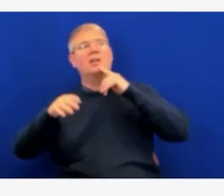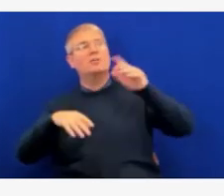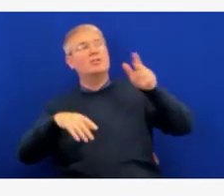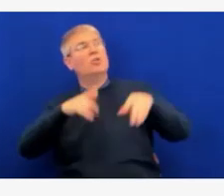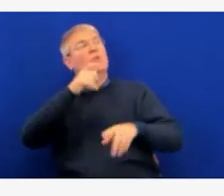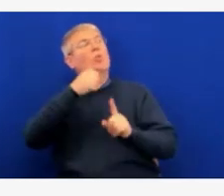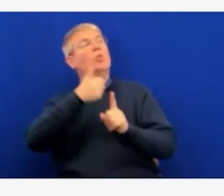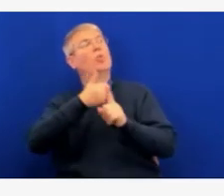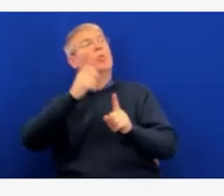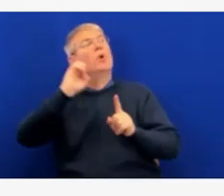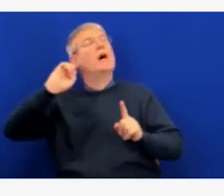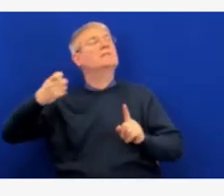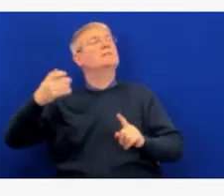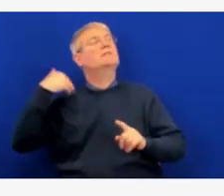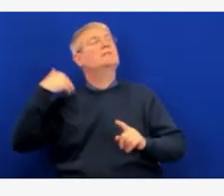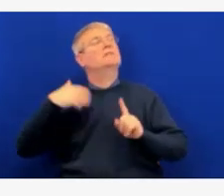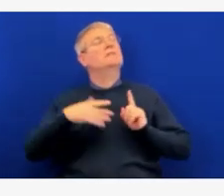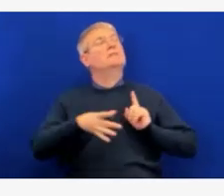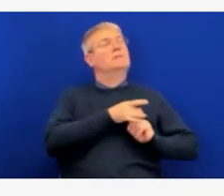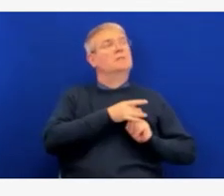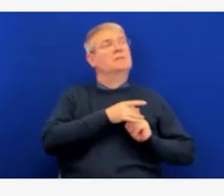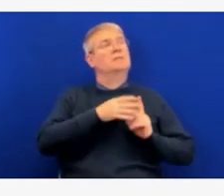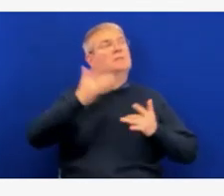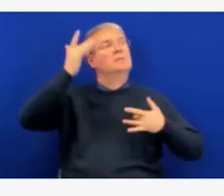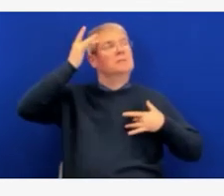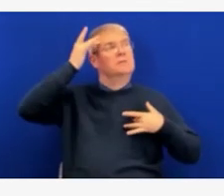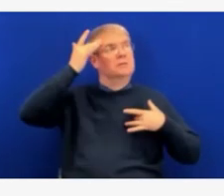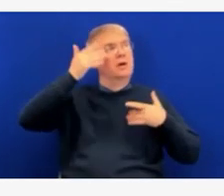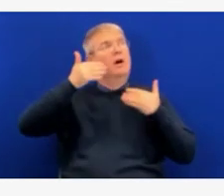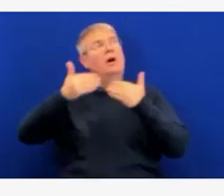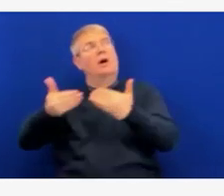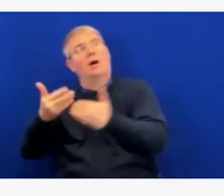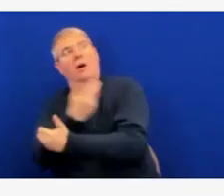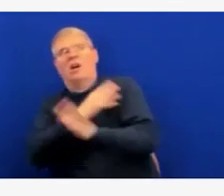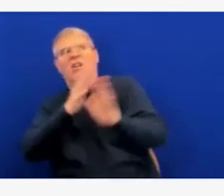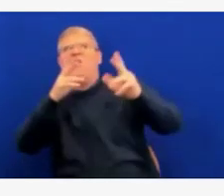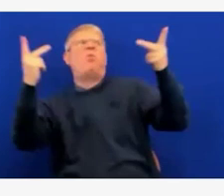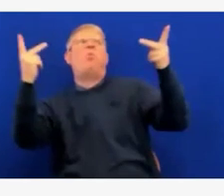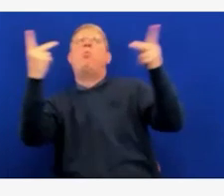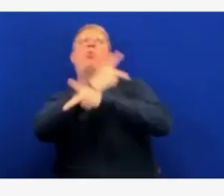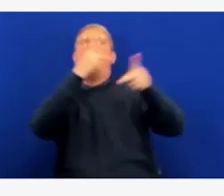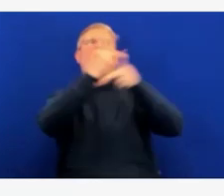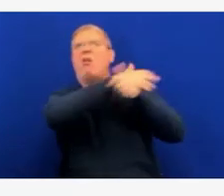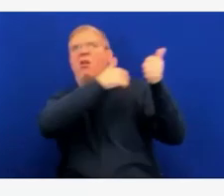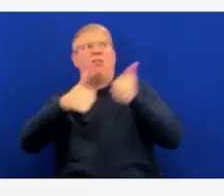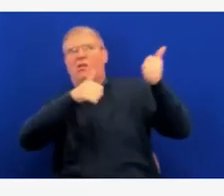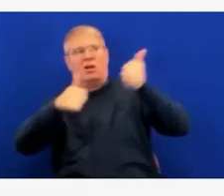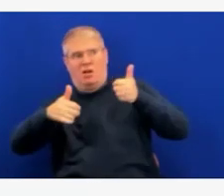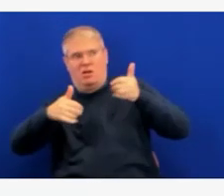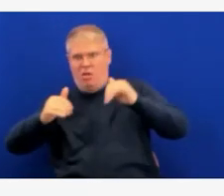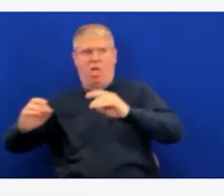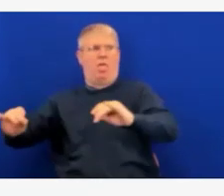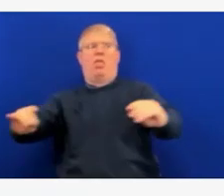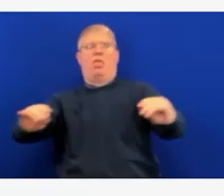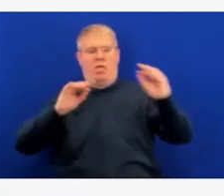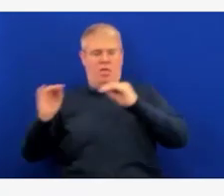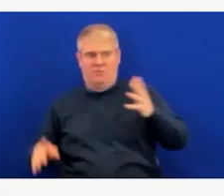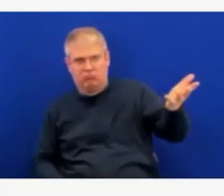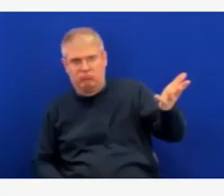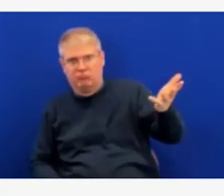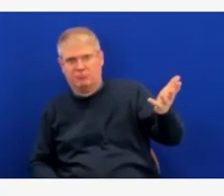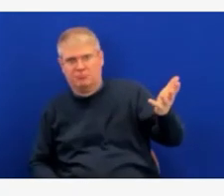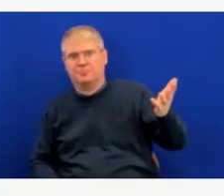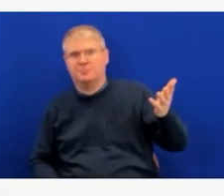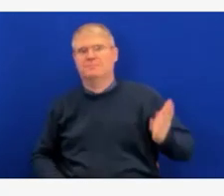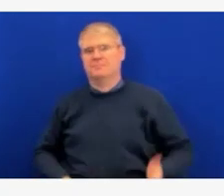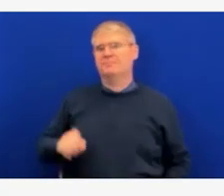bit of an update. All right. Thanks, Audrey. A lot in that question, too. And that's what I'm here for. It's my job is to figure